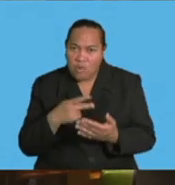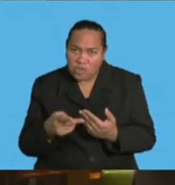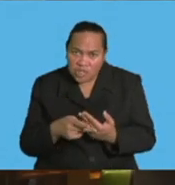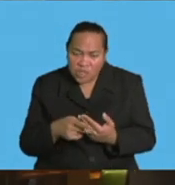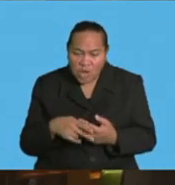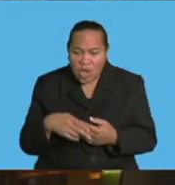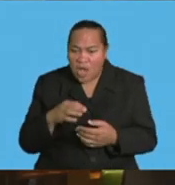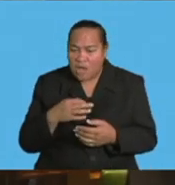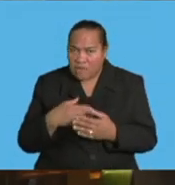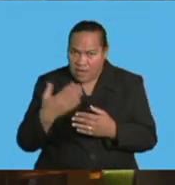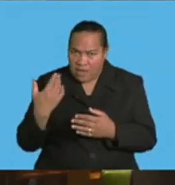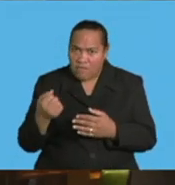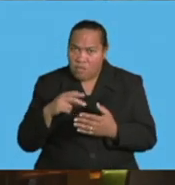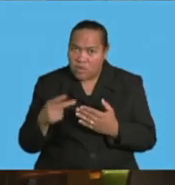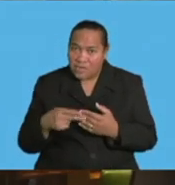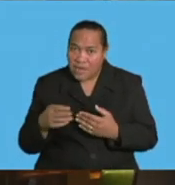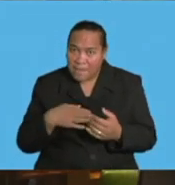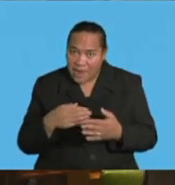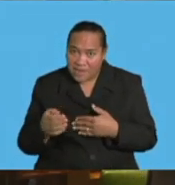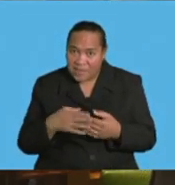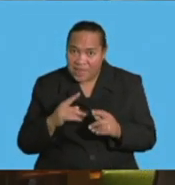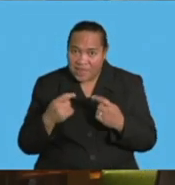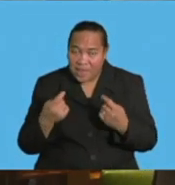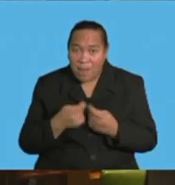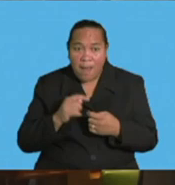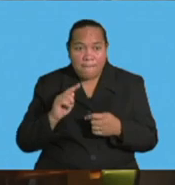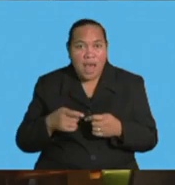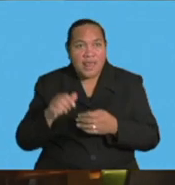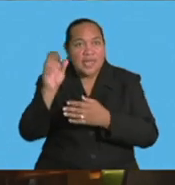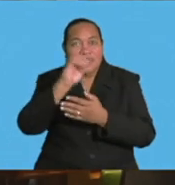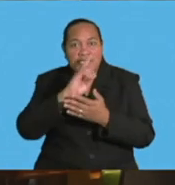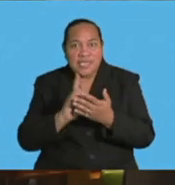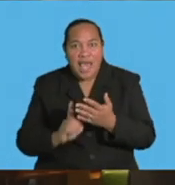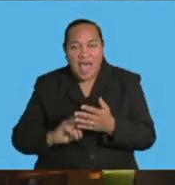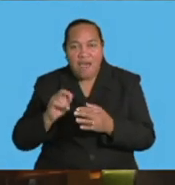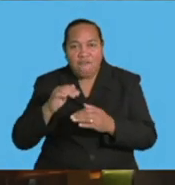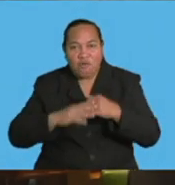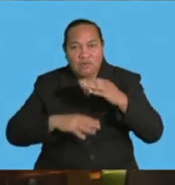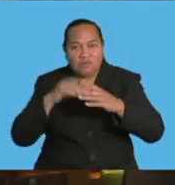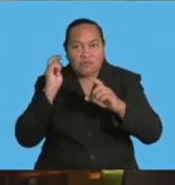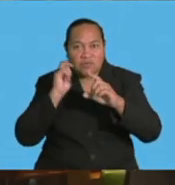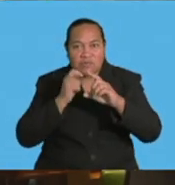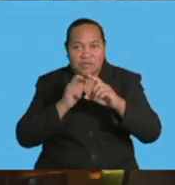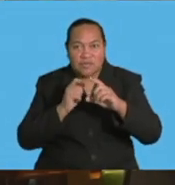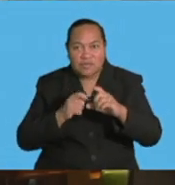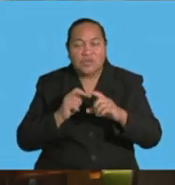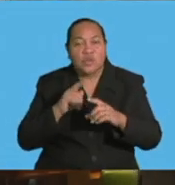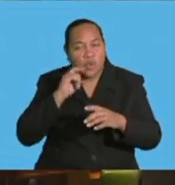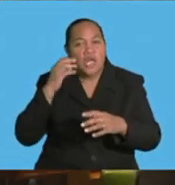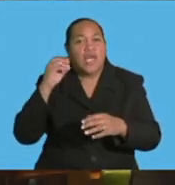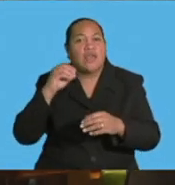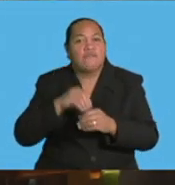project management team, but in terms of the architectural design and, of course, in construction as well, it will involve